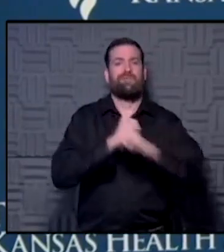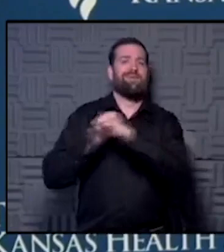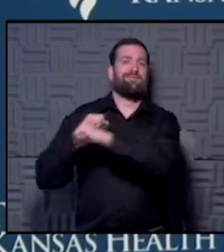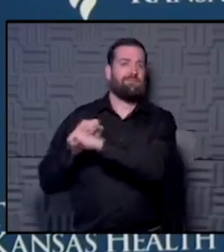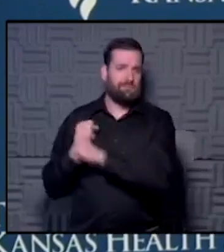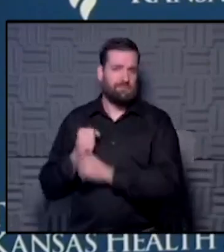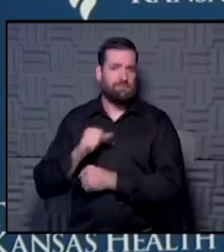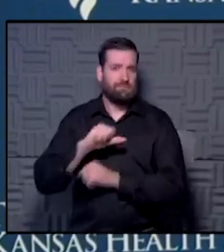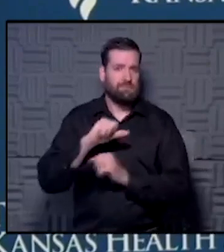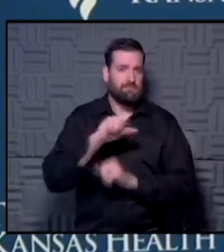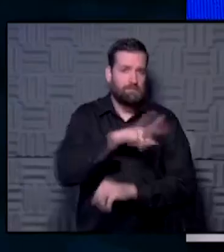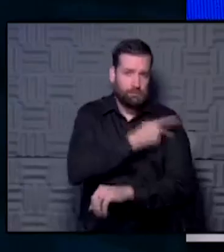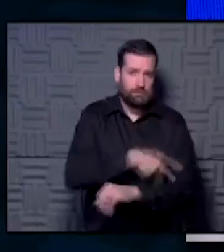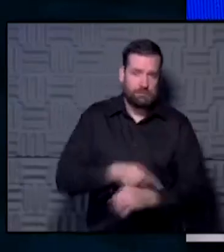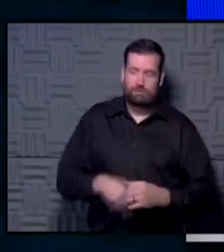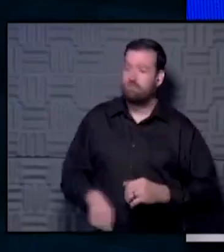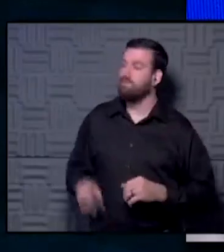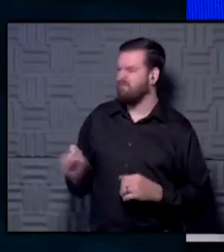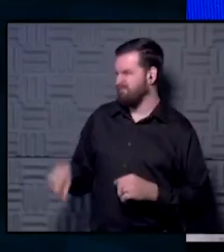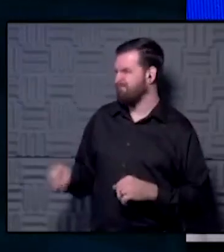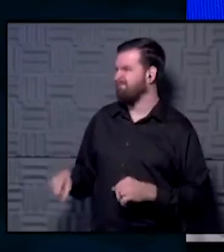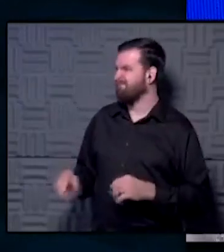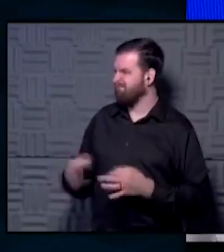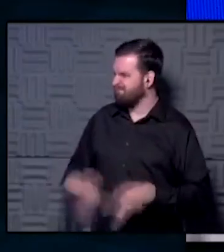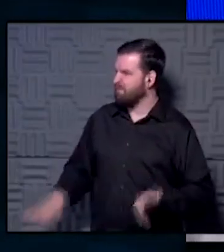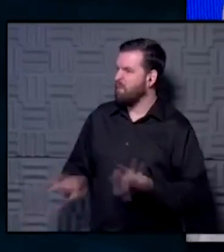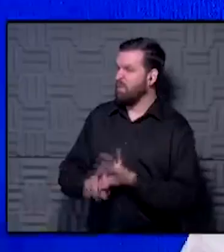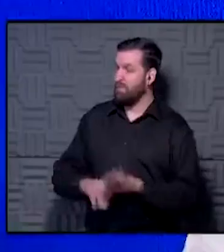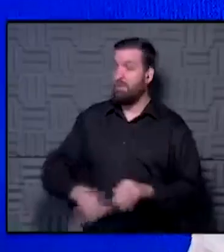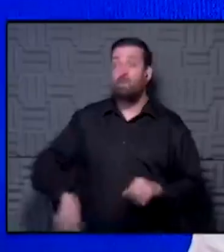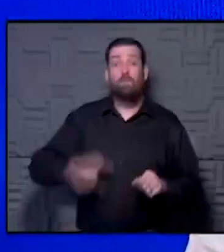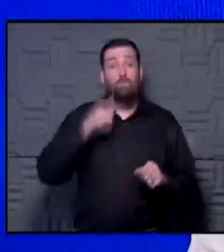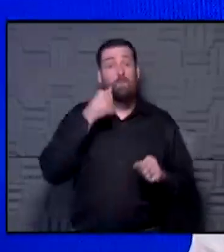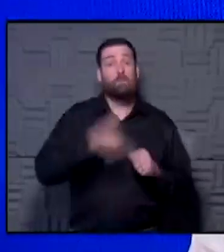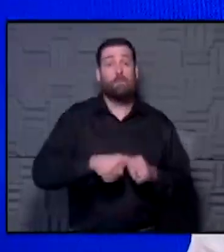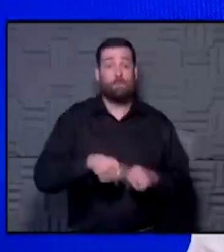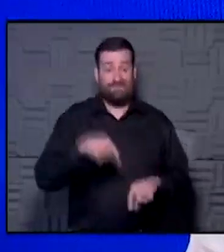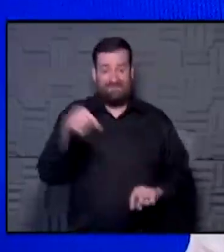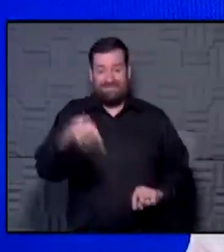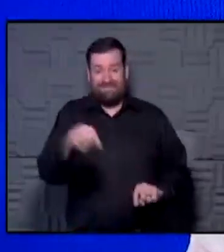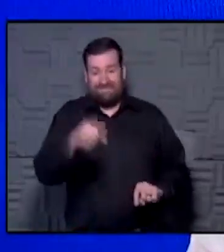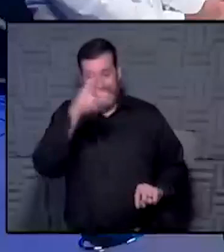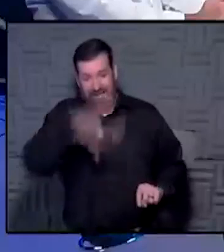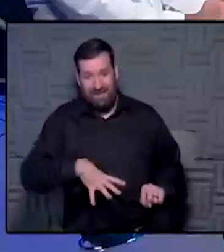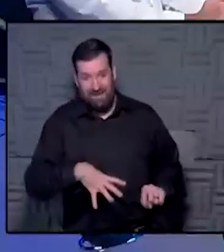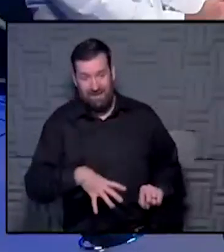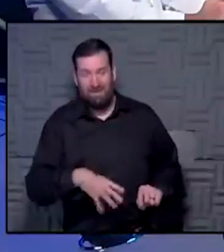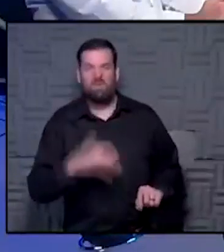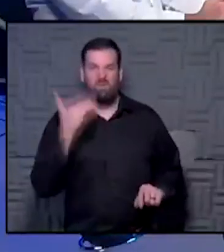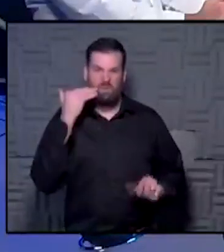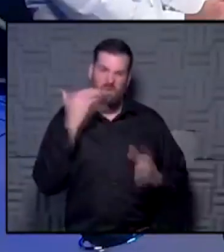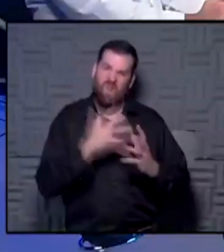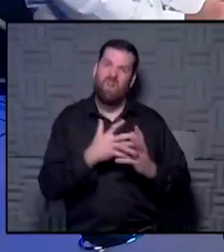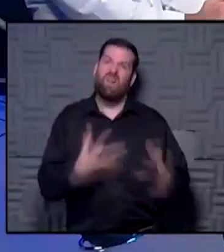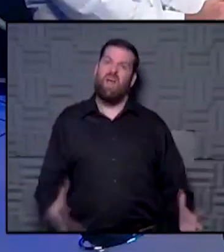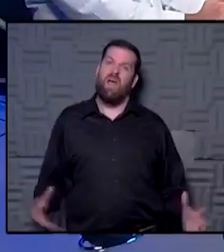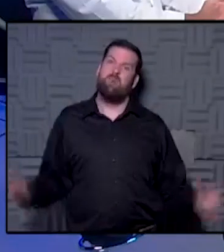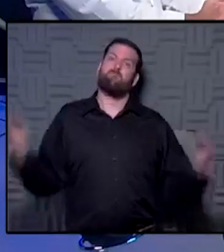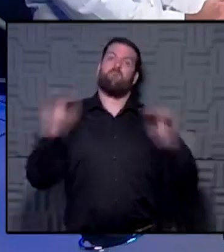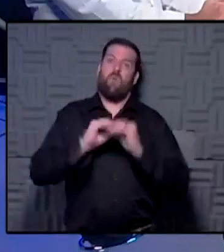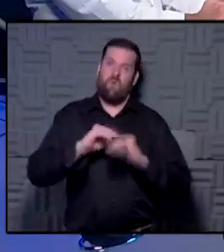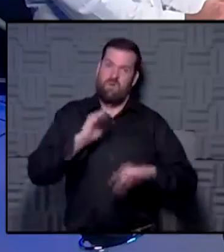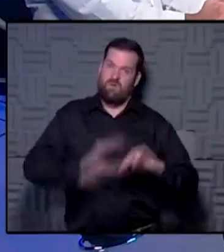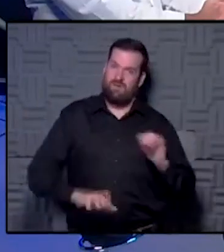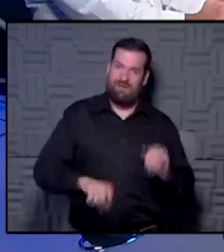this cancer journey. Yeah, it's so important. Just remember, this guy right here knows a lot more about coronavirus